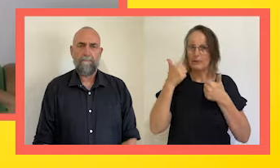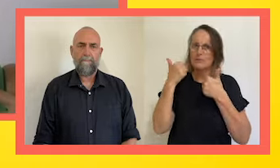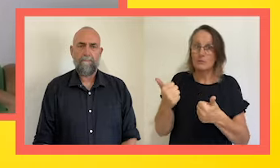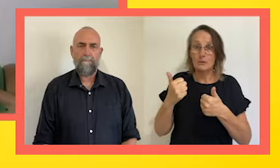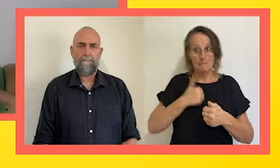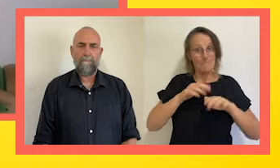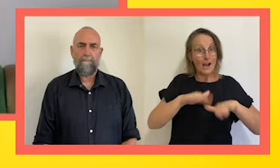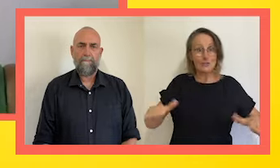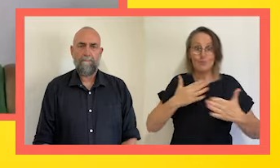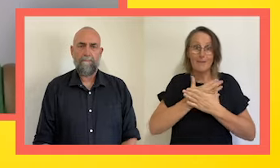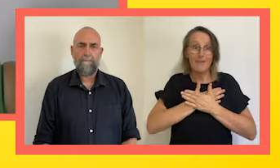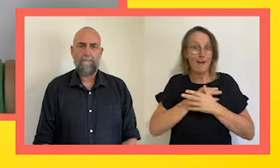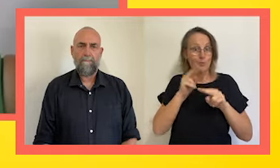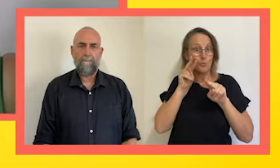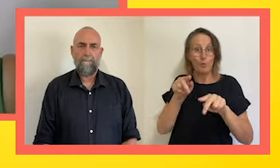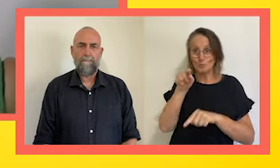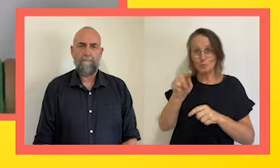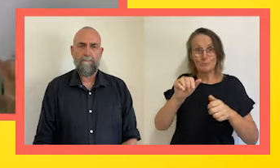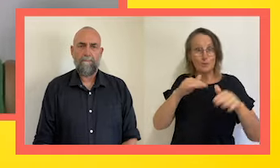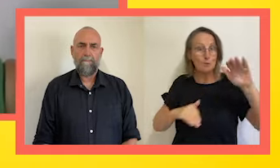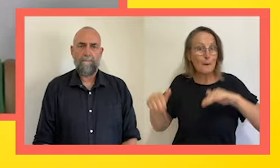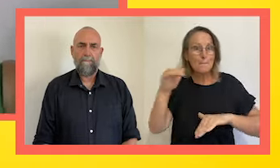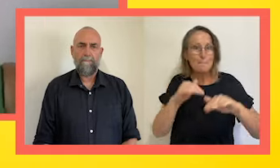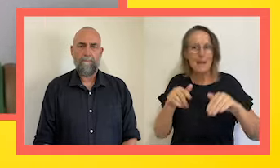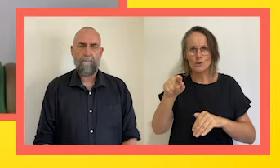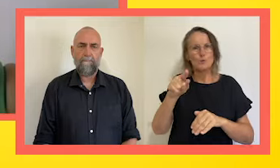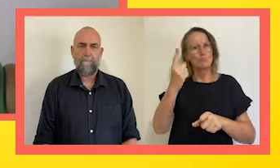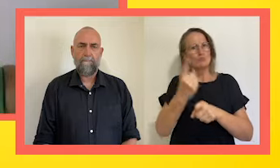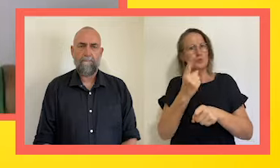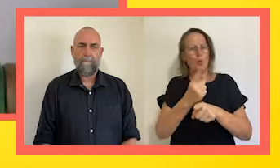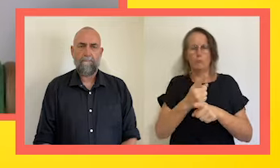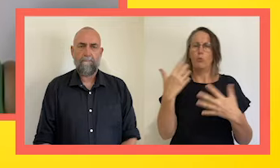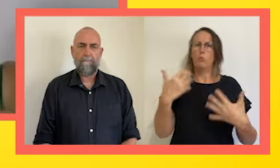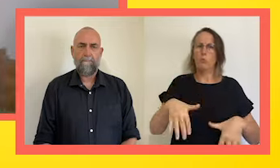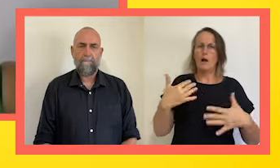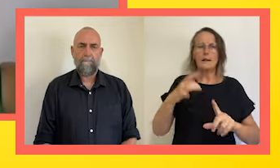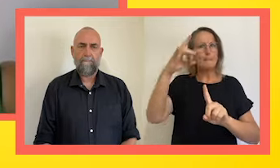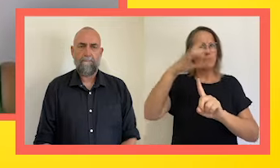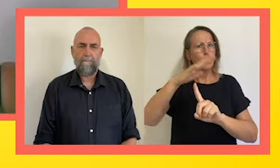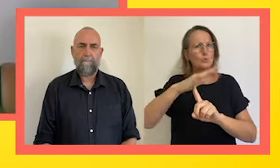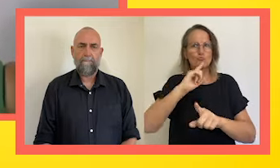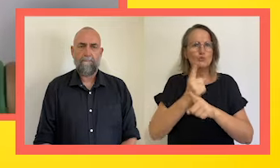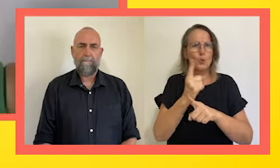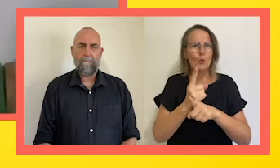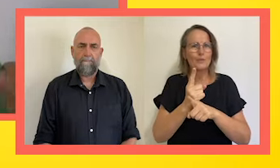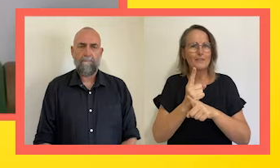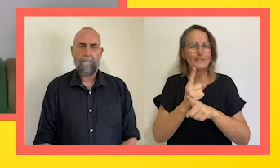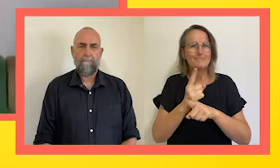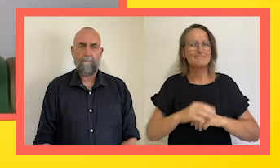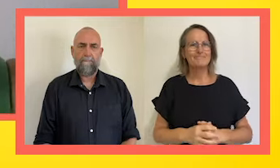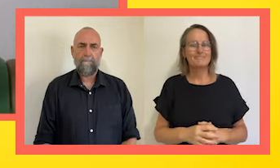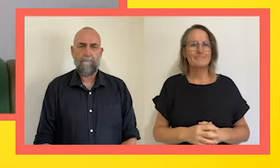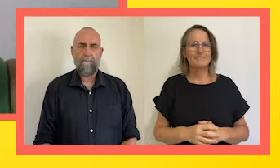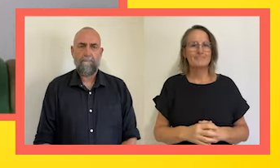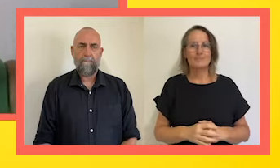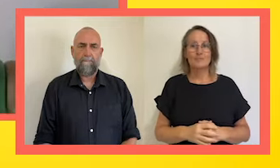my kids love watching you and you always have such important messages and I think that there's so much more, like